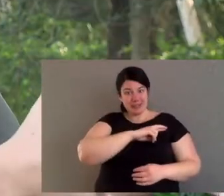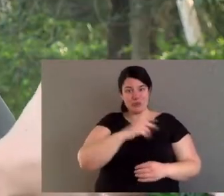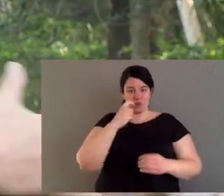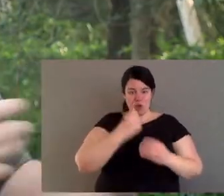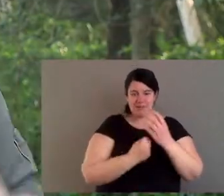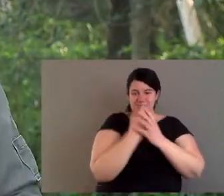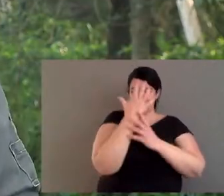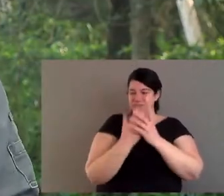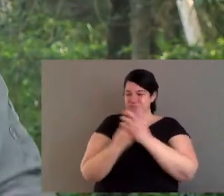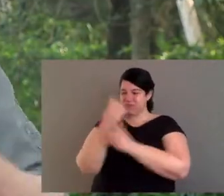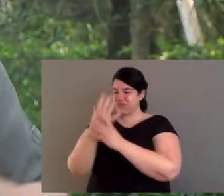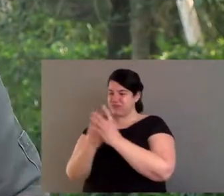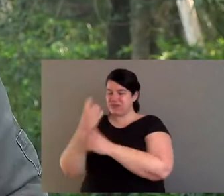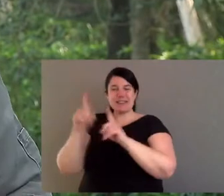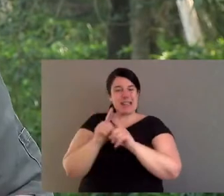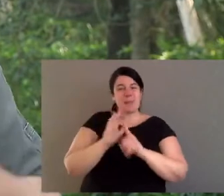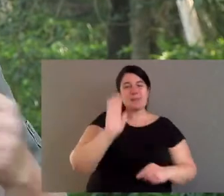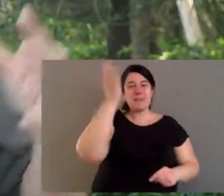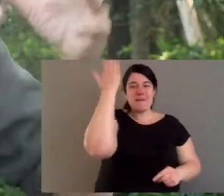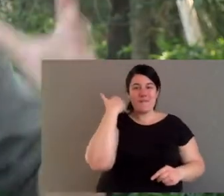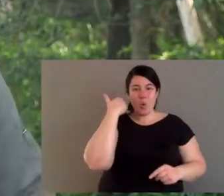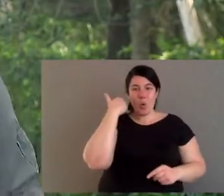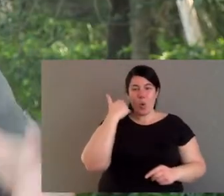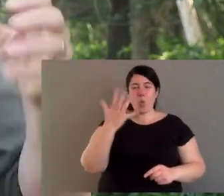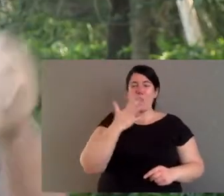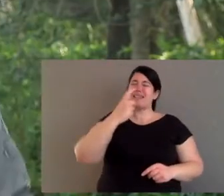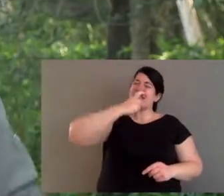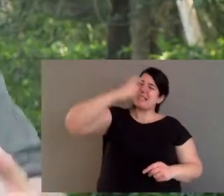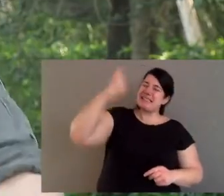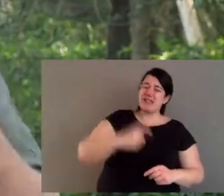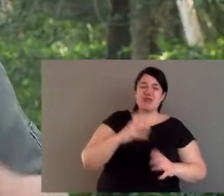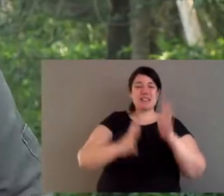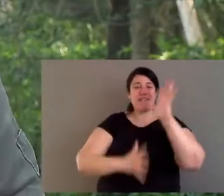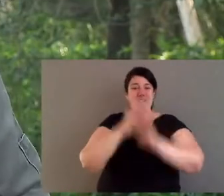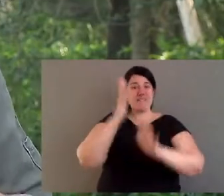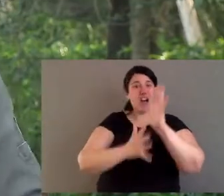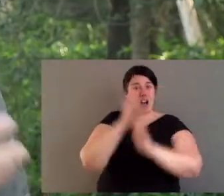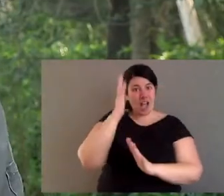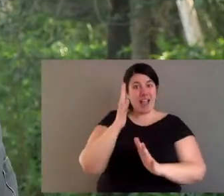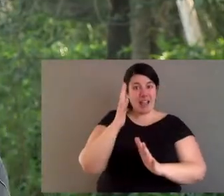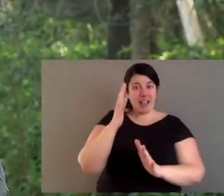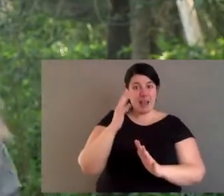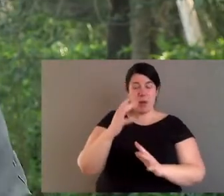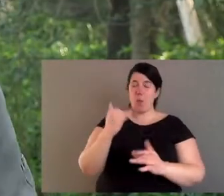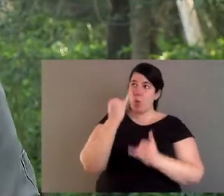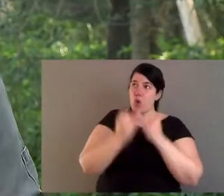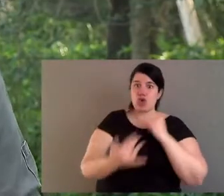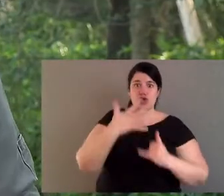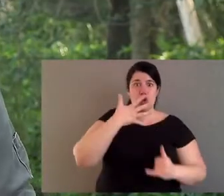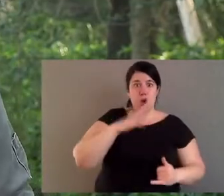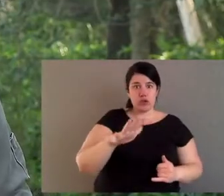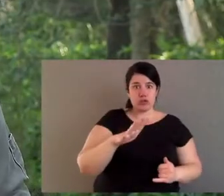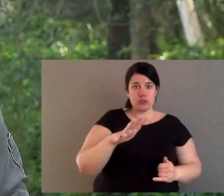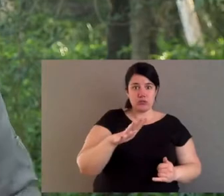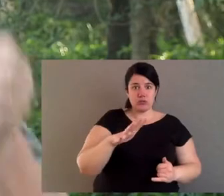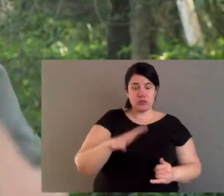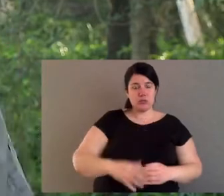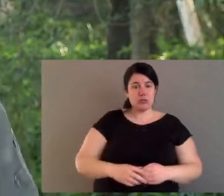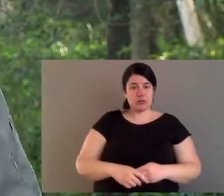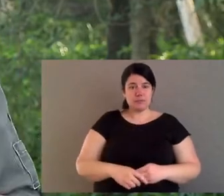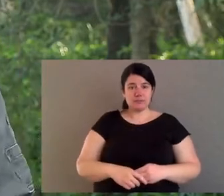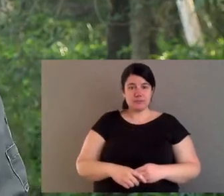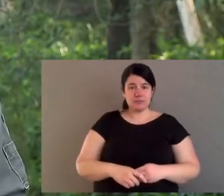adult. And so I see it as our job to have to try and bring it back to what it was. Now, when you have a catastrophic fire burn through,